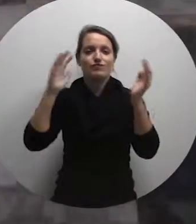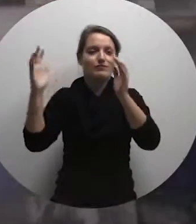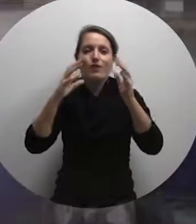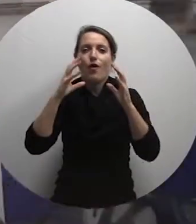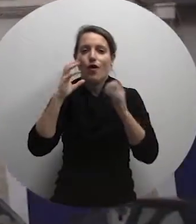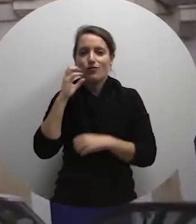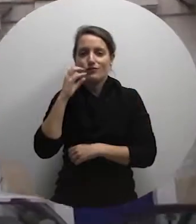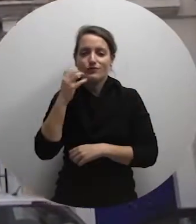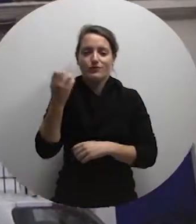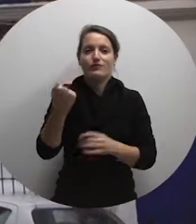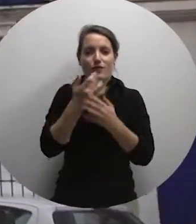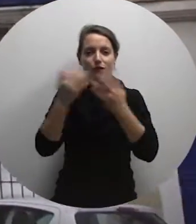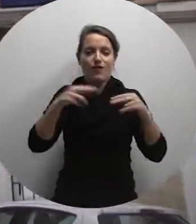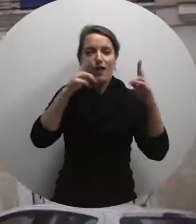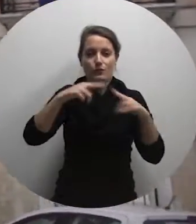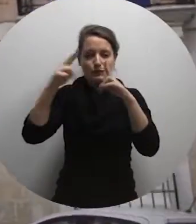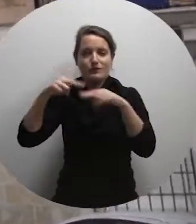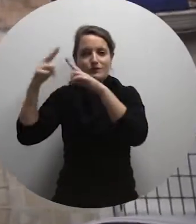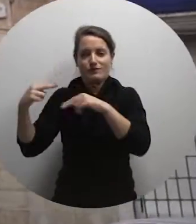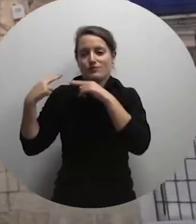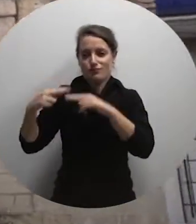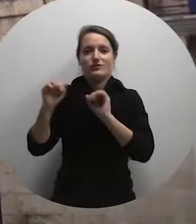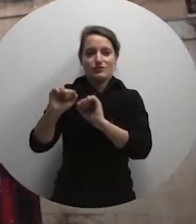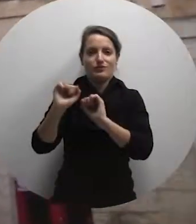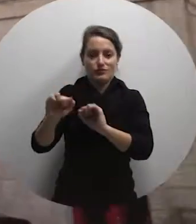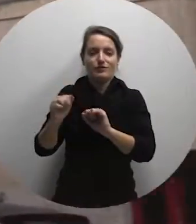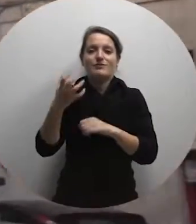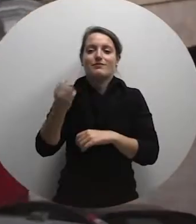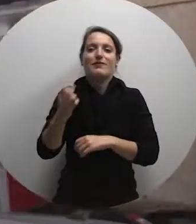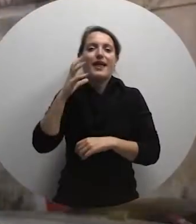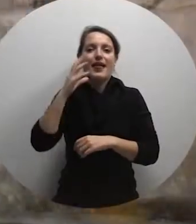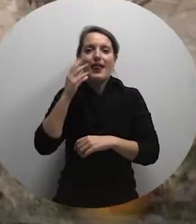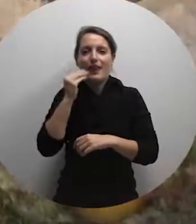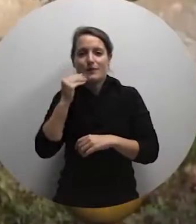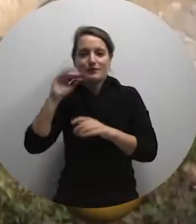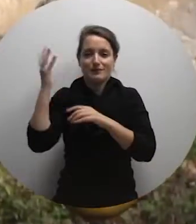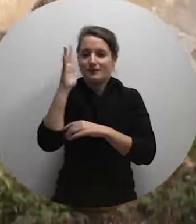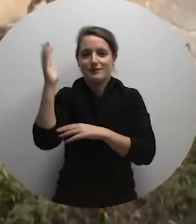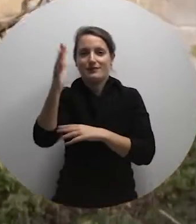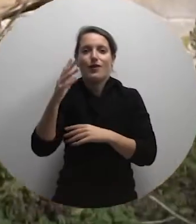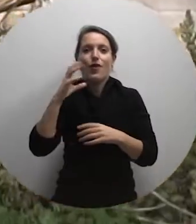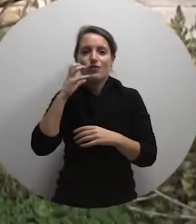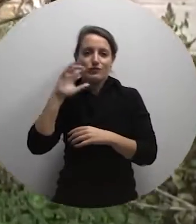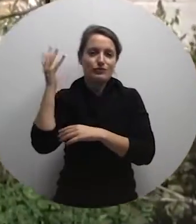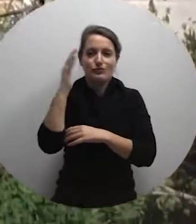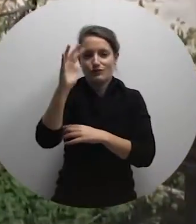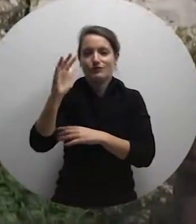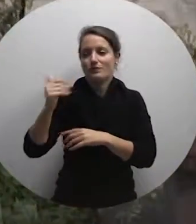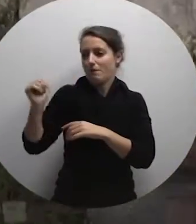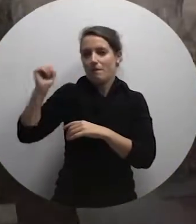orchards, with many traditional townhouses having a back garden with lemon, orange and tangerine trees.